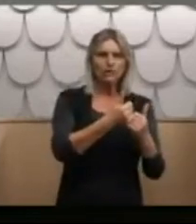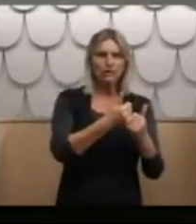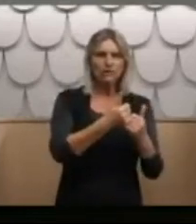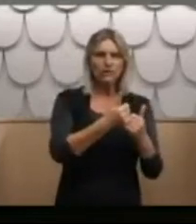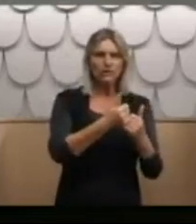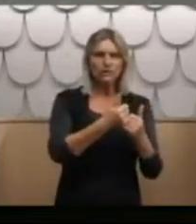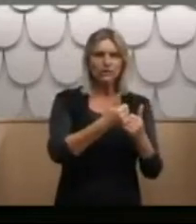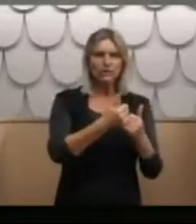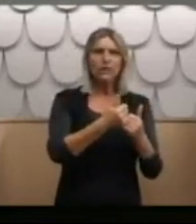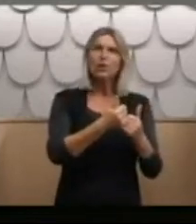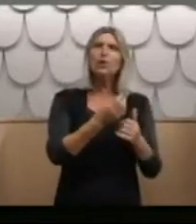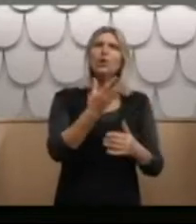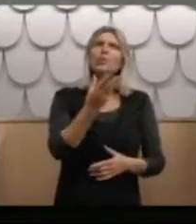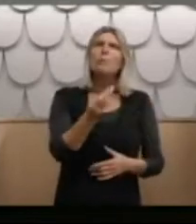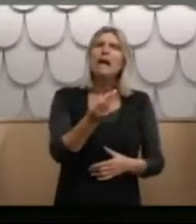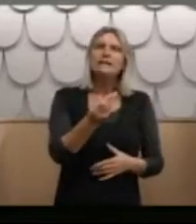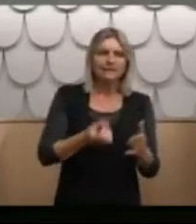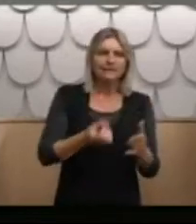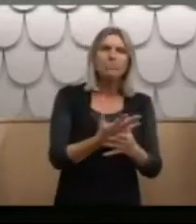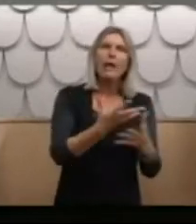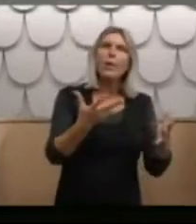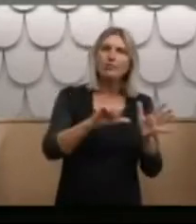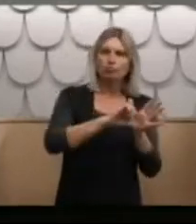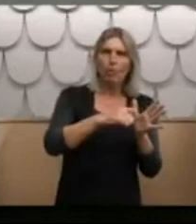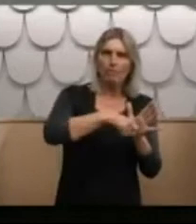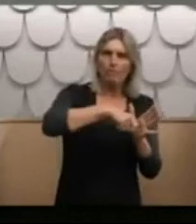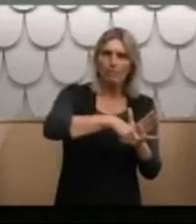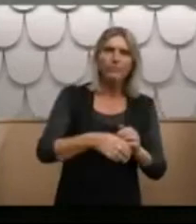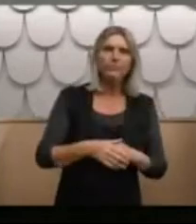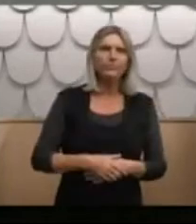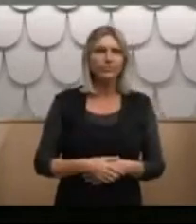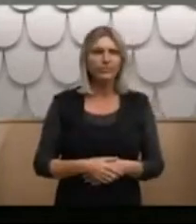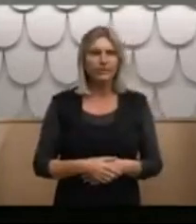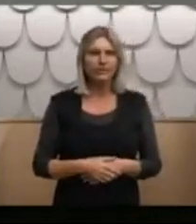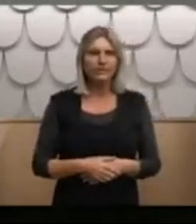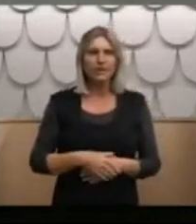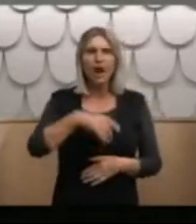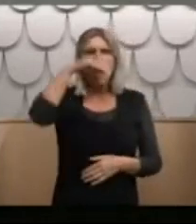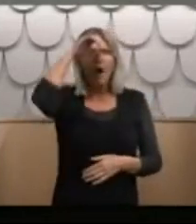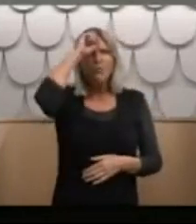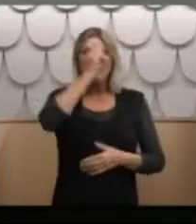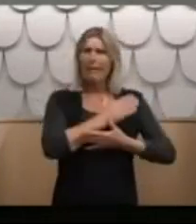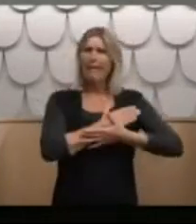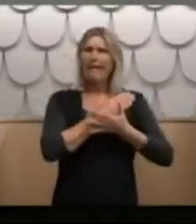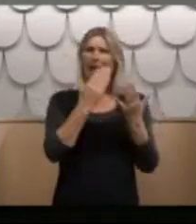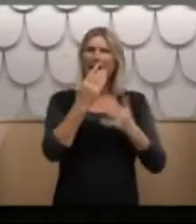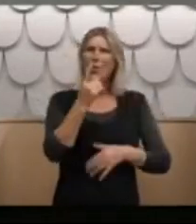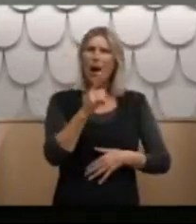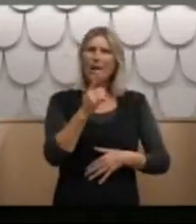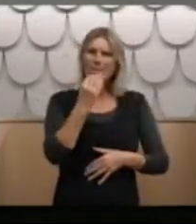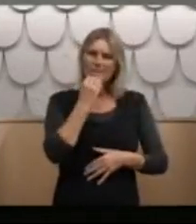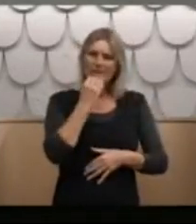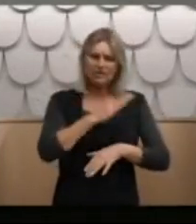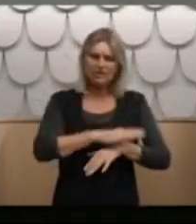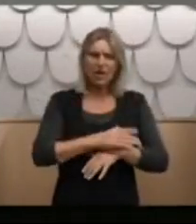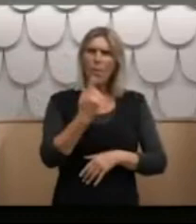I will always vividly remember once at a meal time, a mentally disabled boy was masturbating under the table and all of a